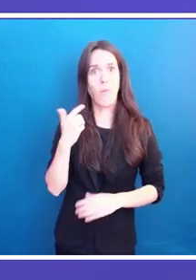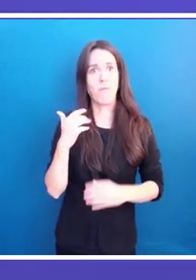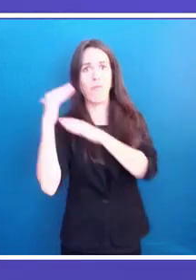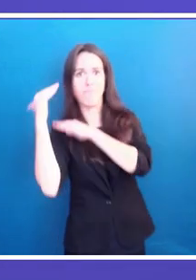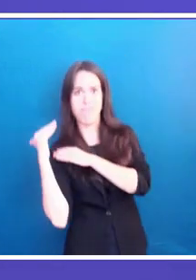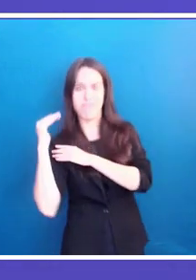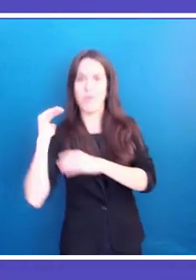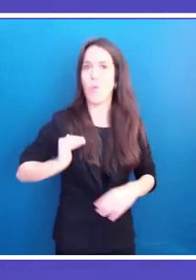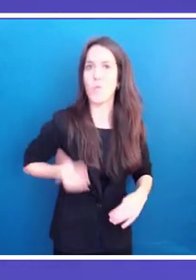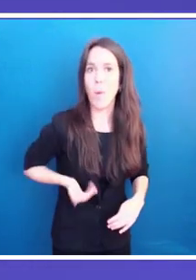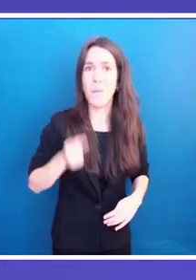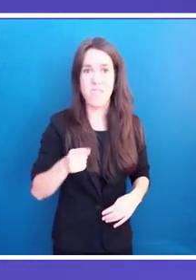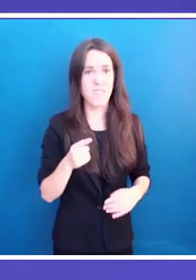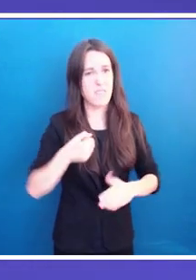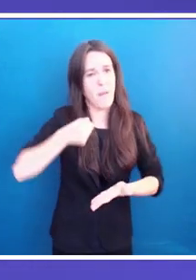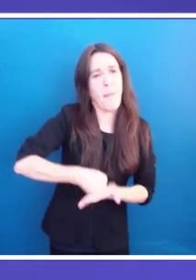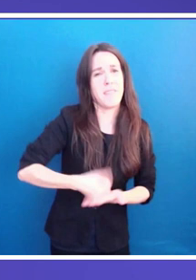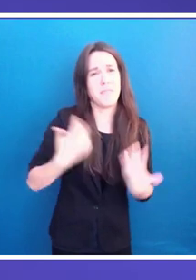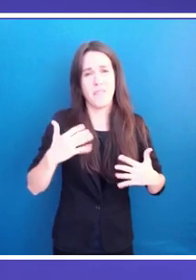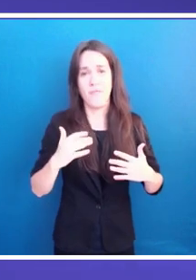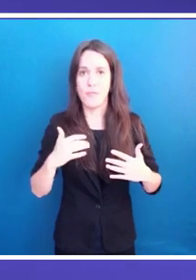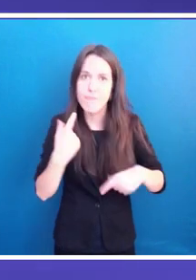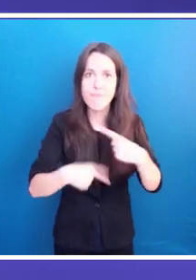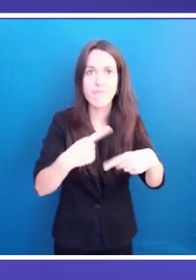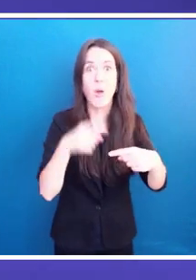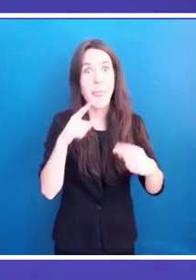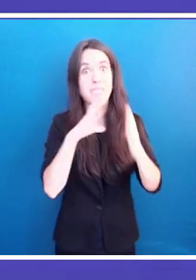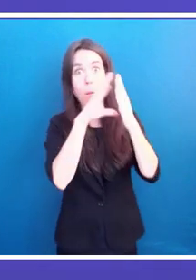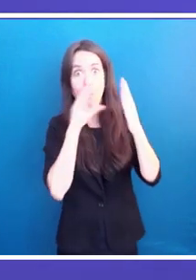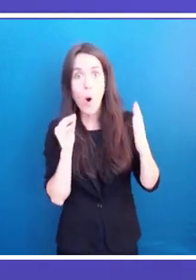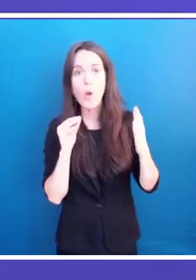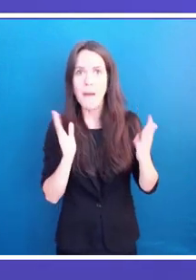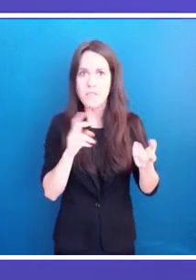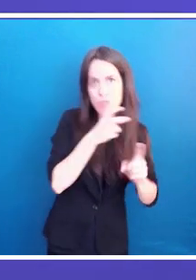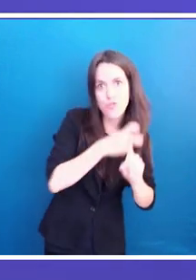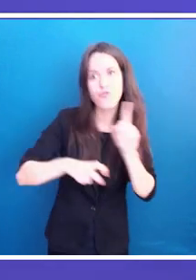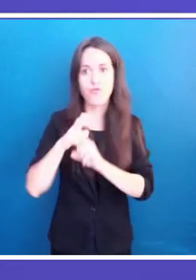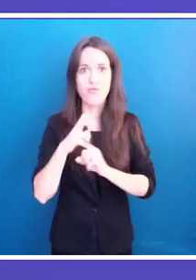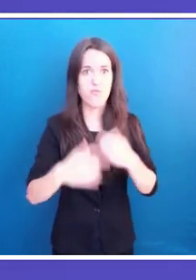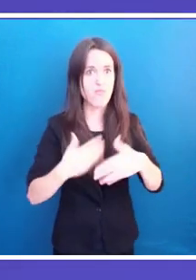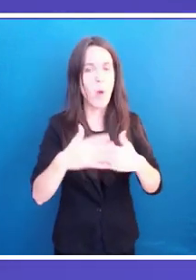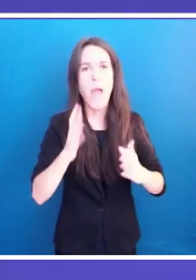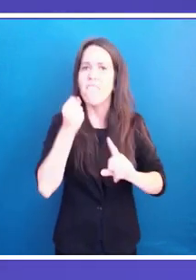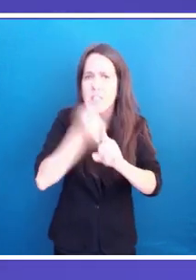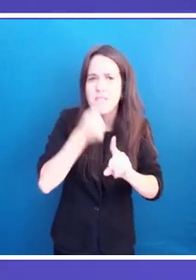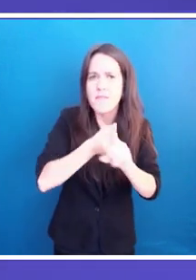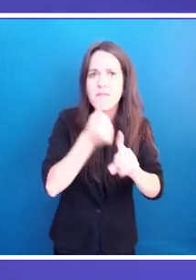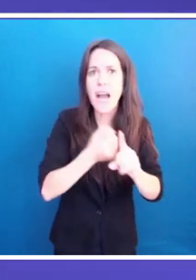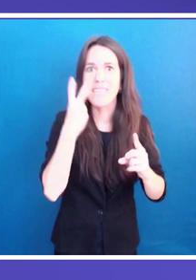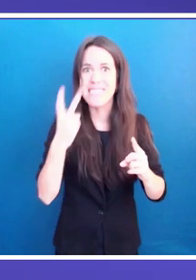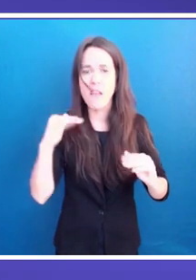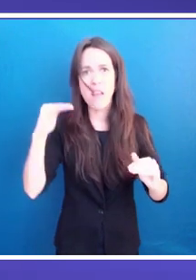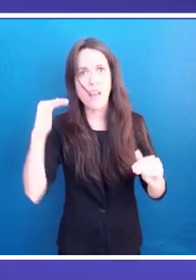And the transformation of that model is unavoidable and very urgent. We must tackle these fundamental inequalities